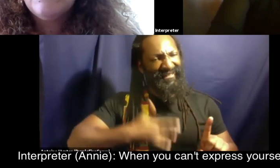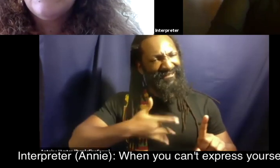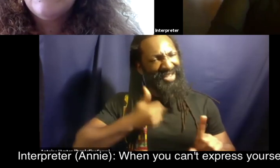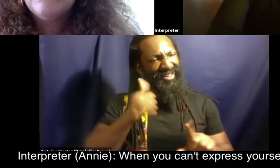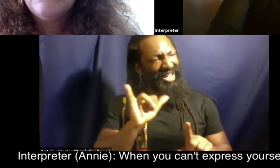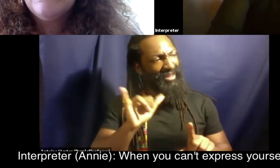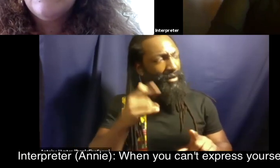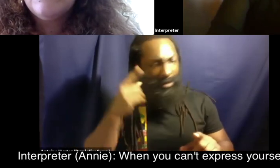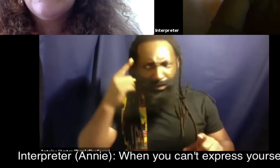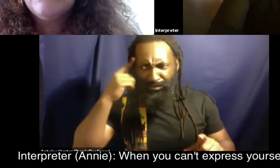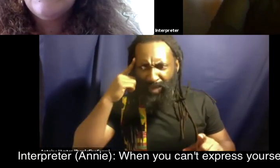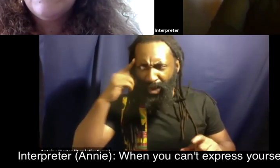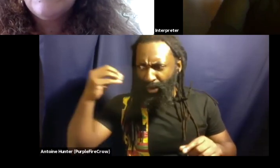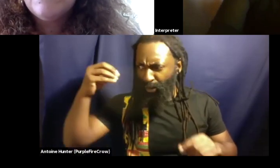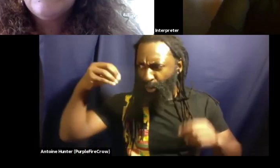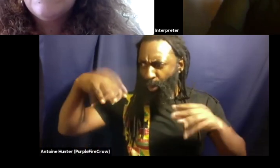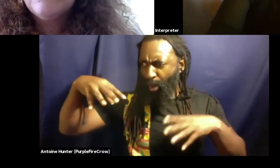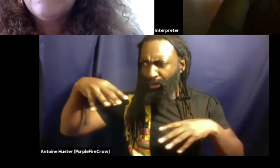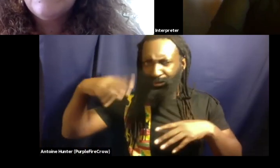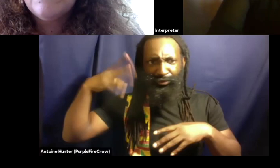when you can't express yourself